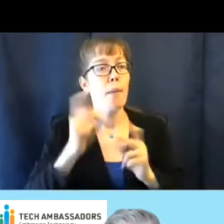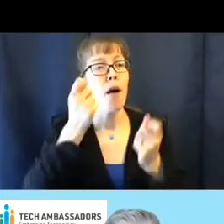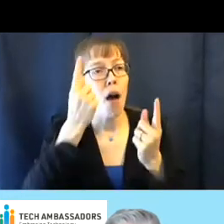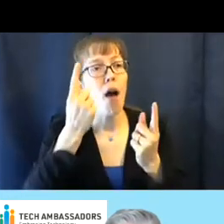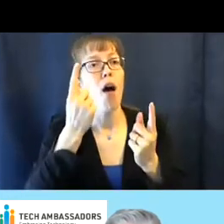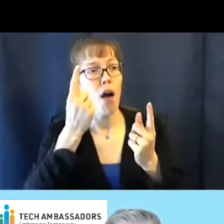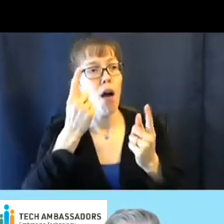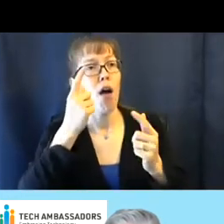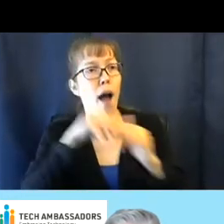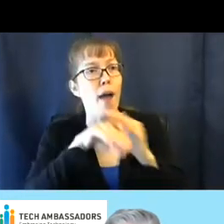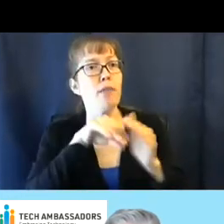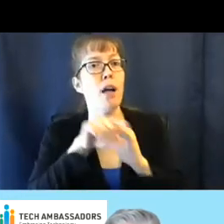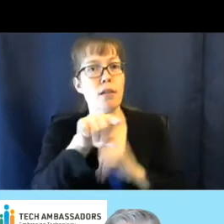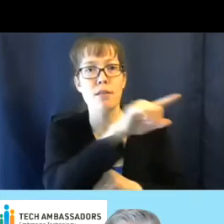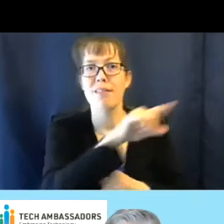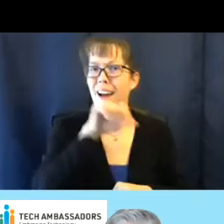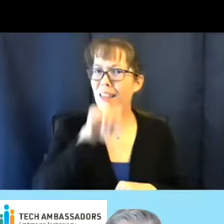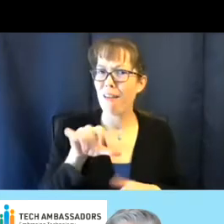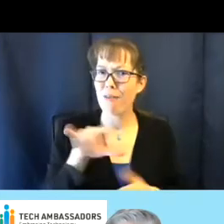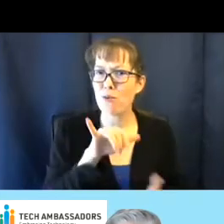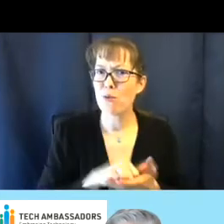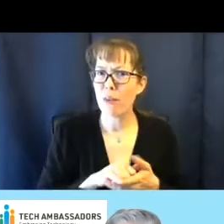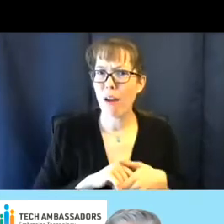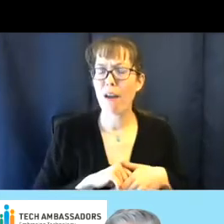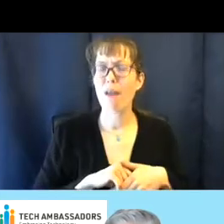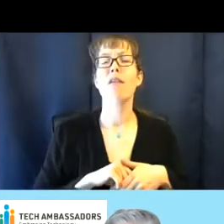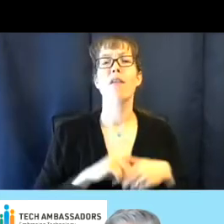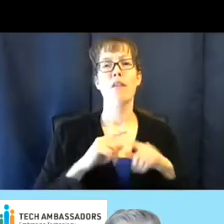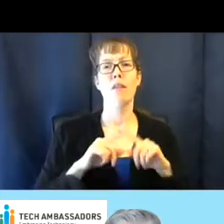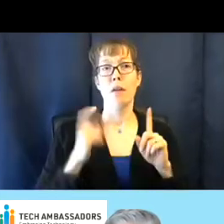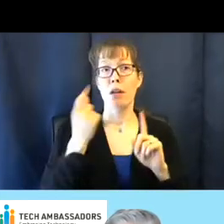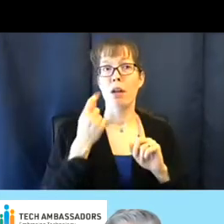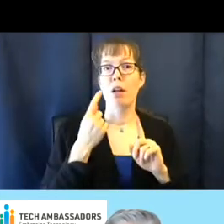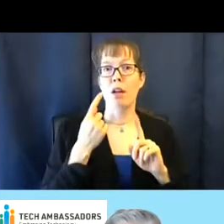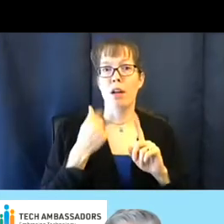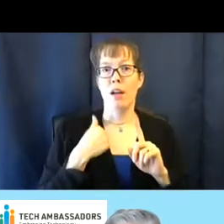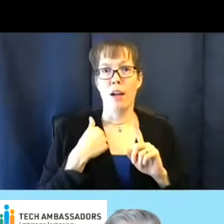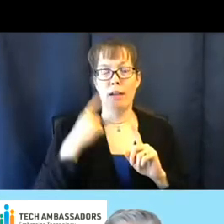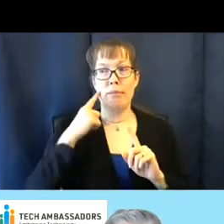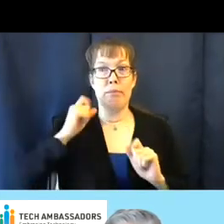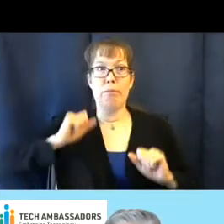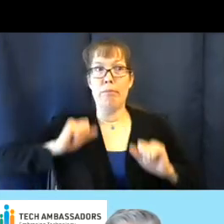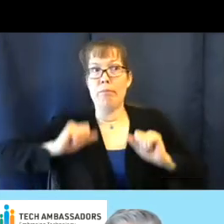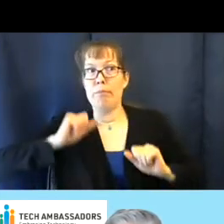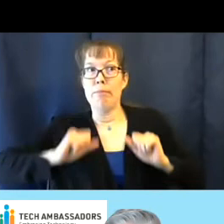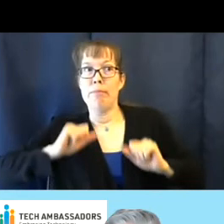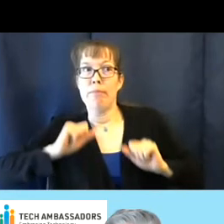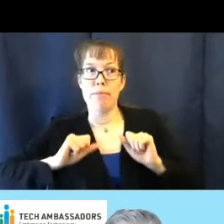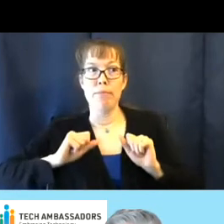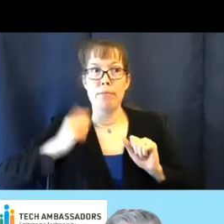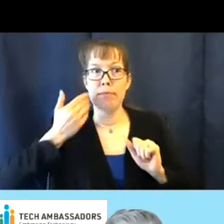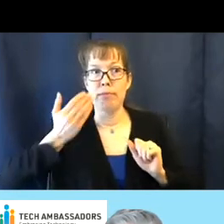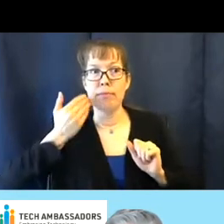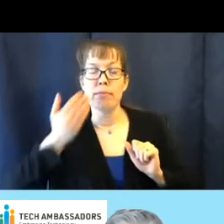I love doing that. But I was like, I don't know what